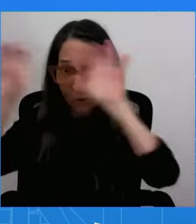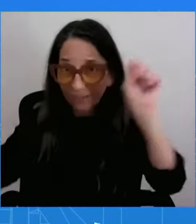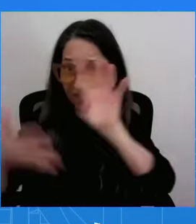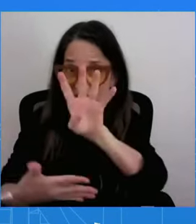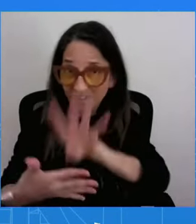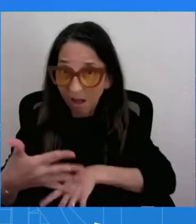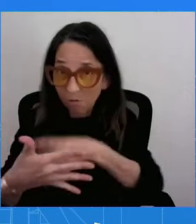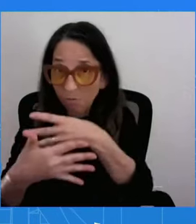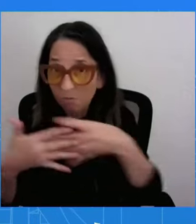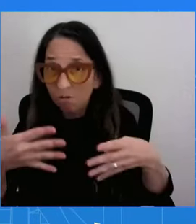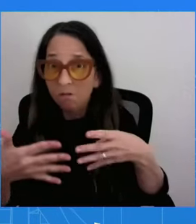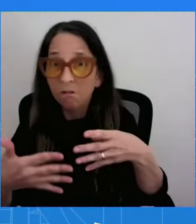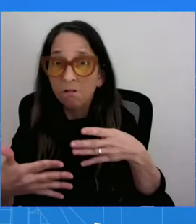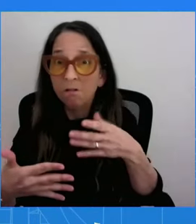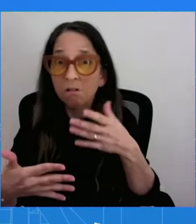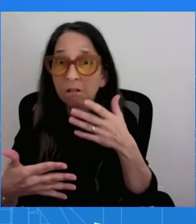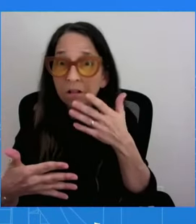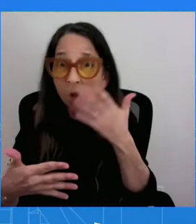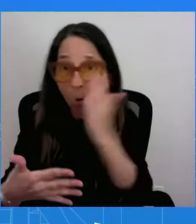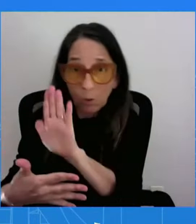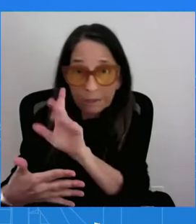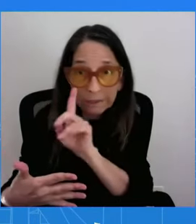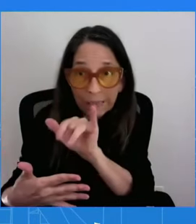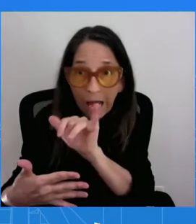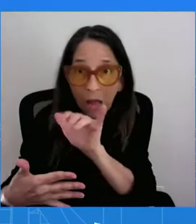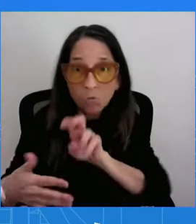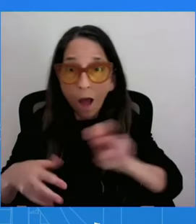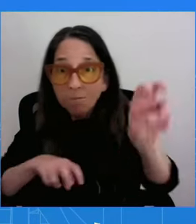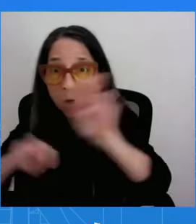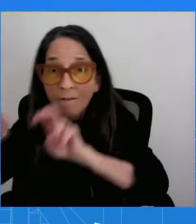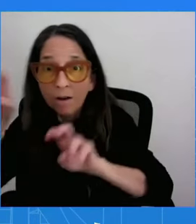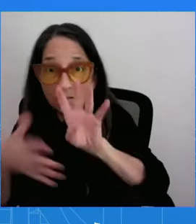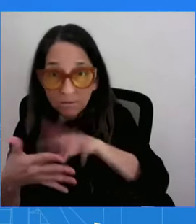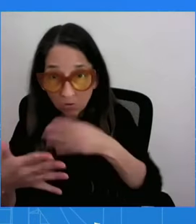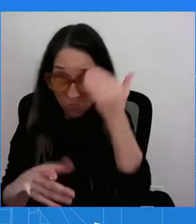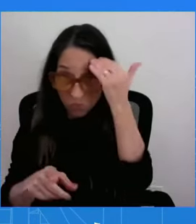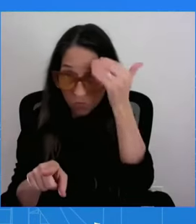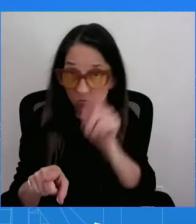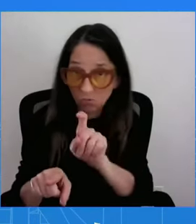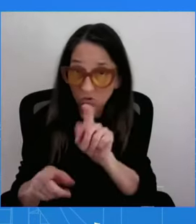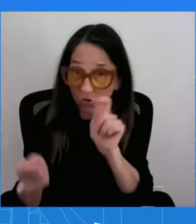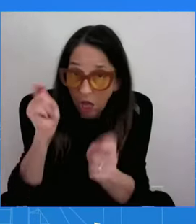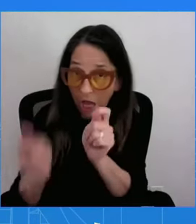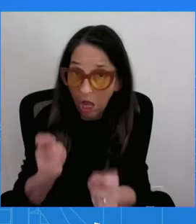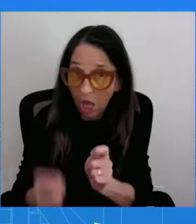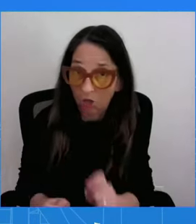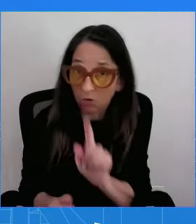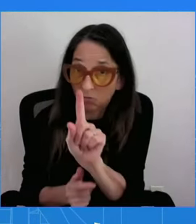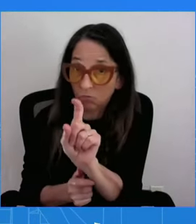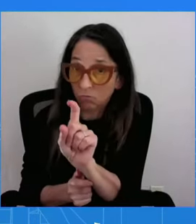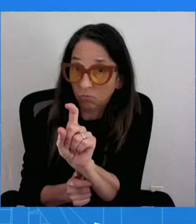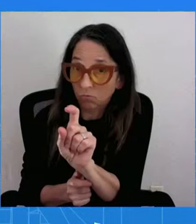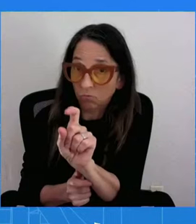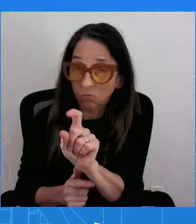Look, as you just stated in your question to me, these are certainly the very early